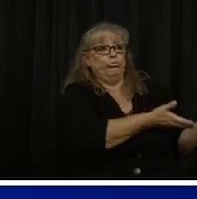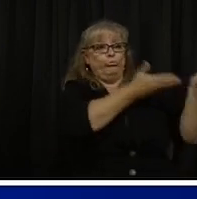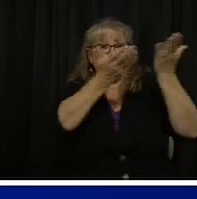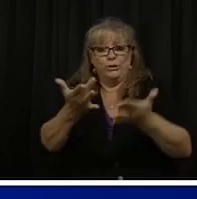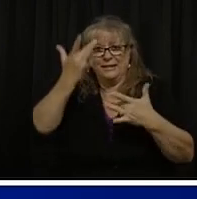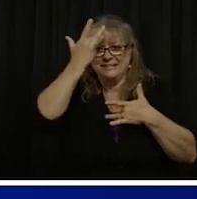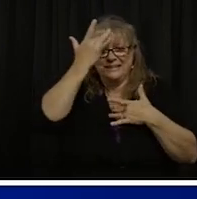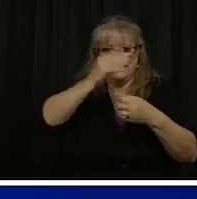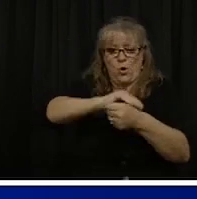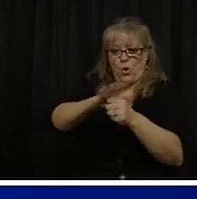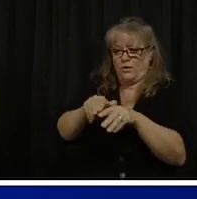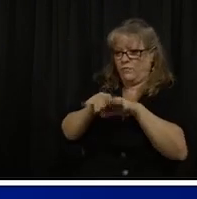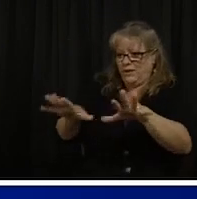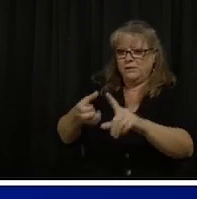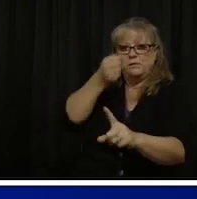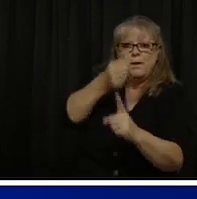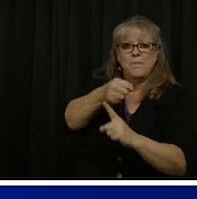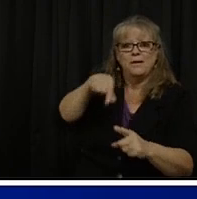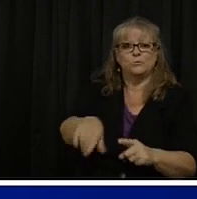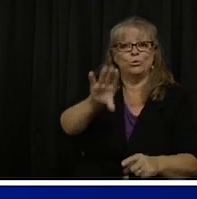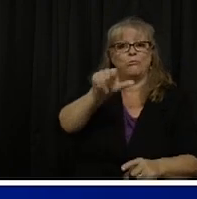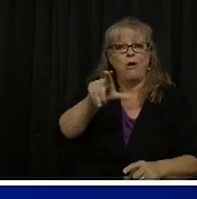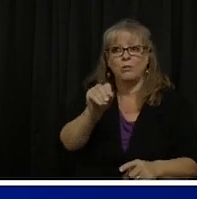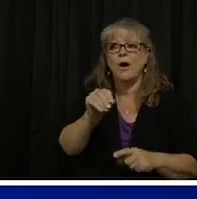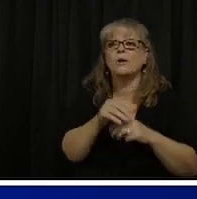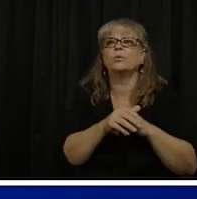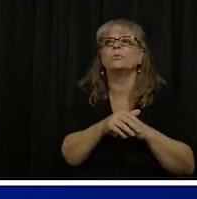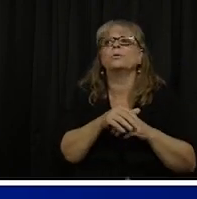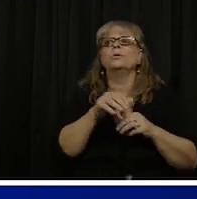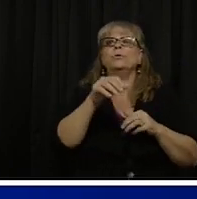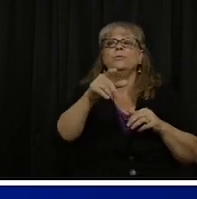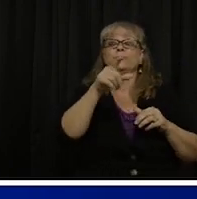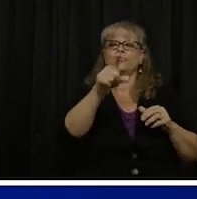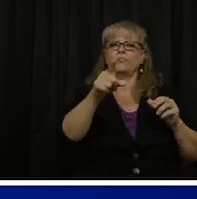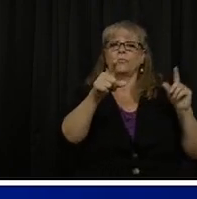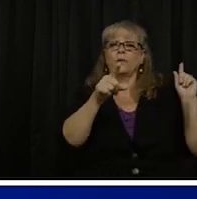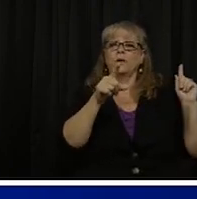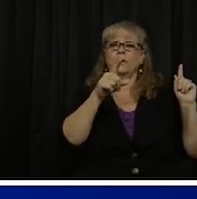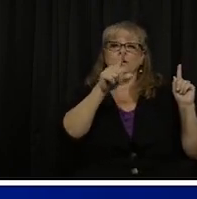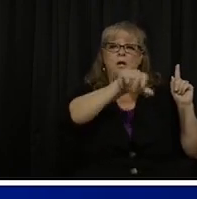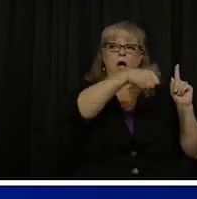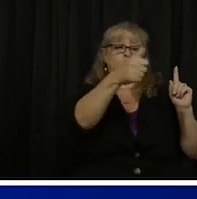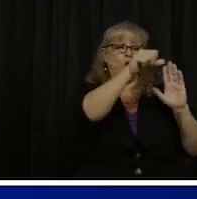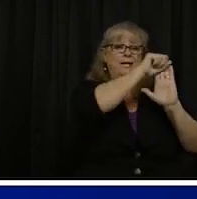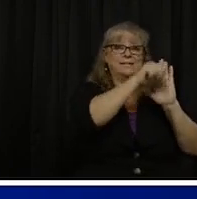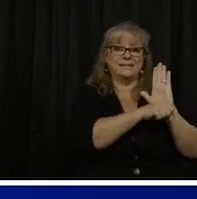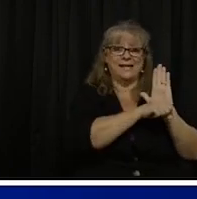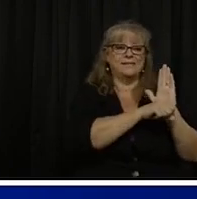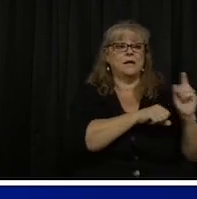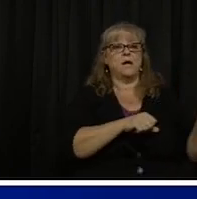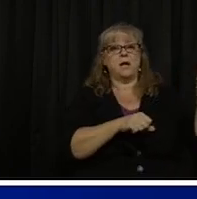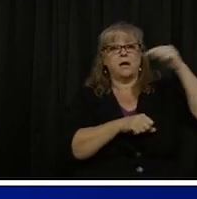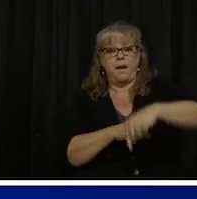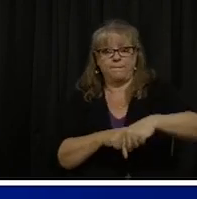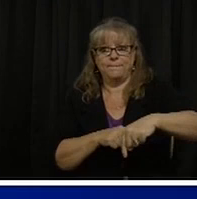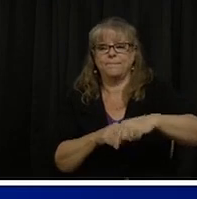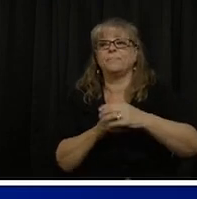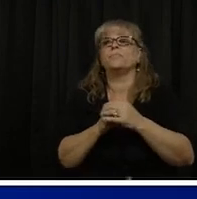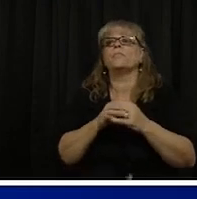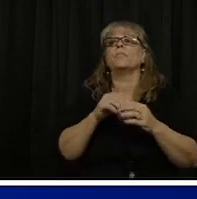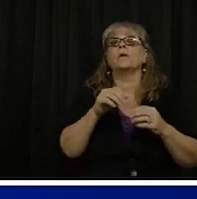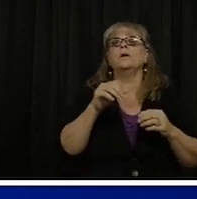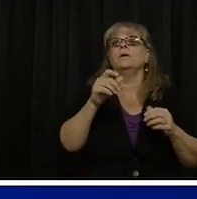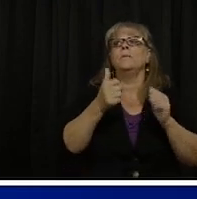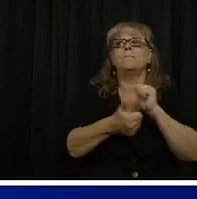country where visitors are coming to Colorado. Specifically in this figure is visits to Denver County. And so you can see that there is